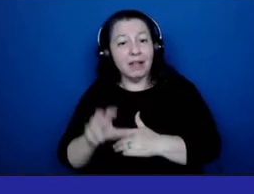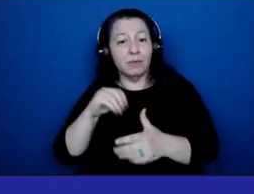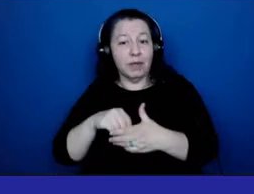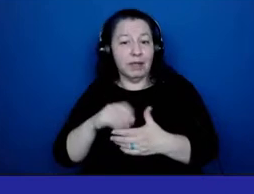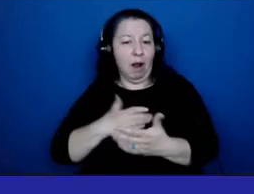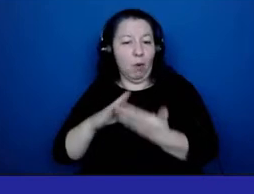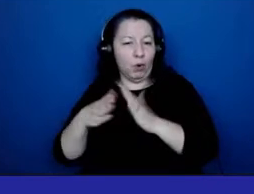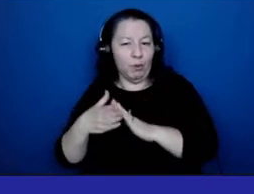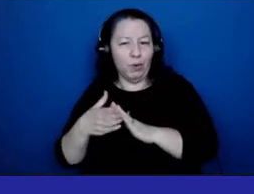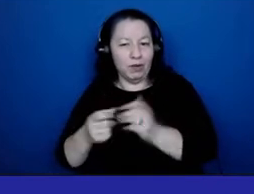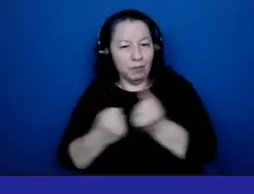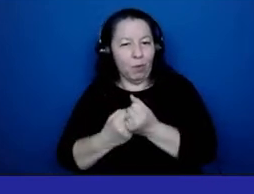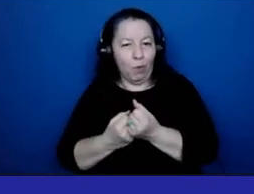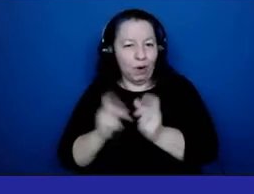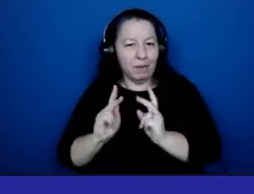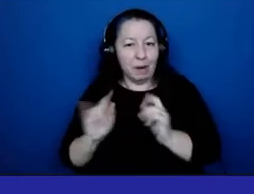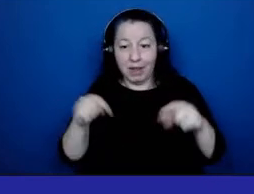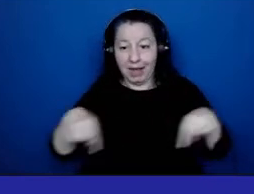for your time.